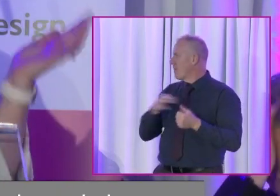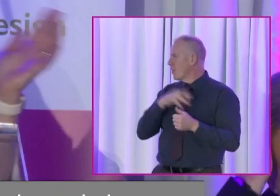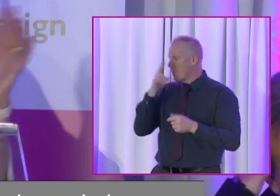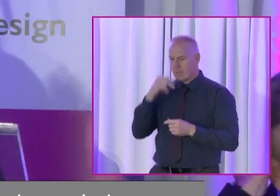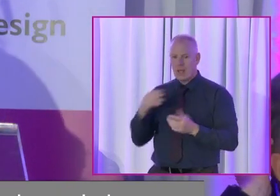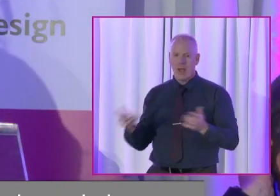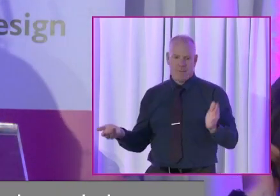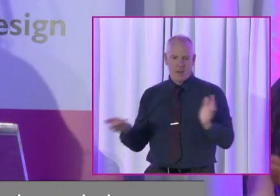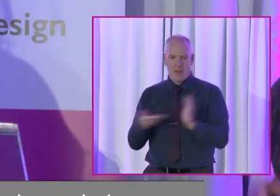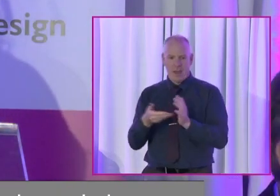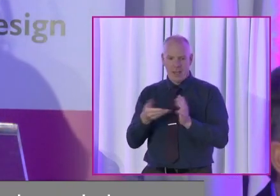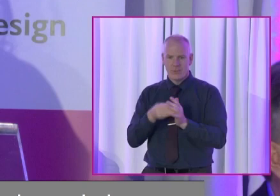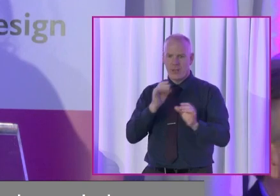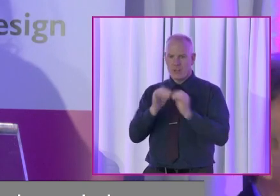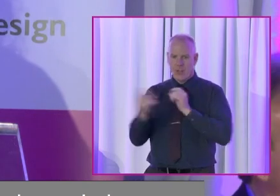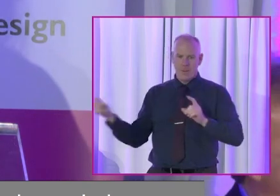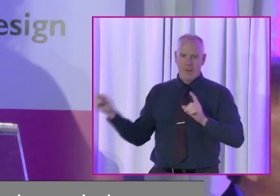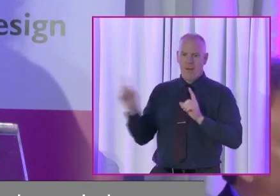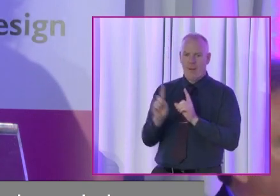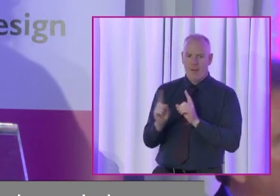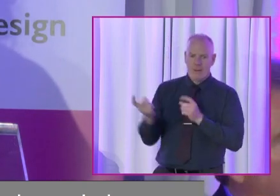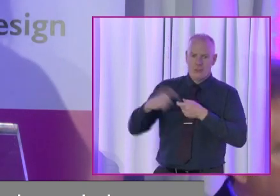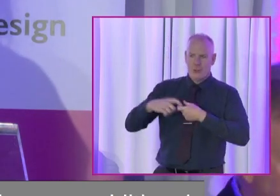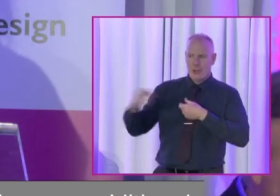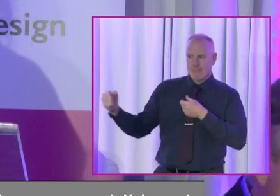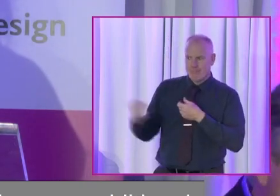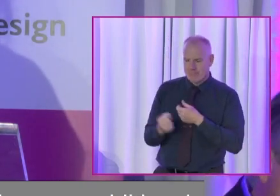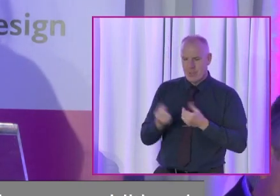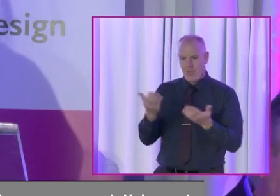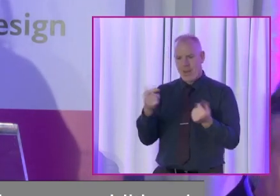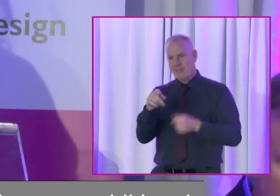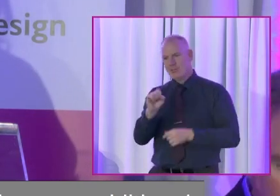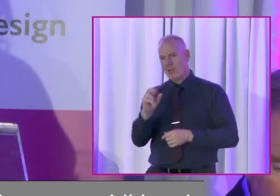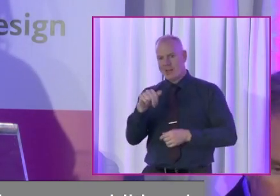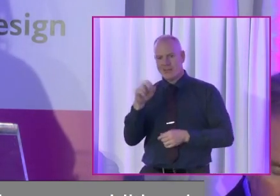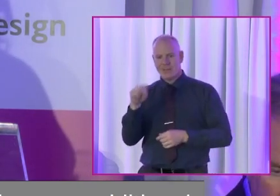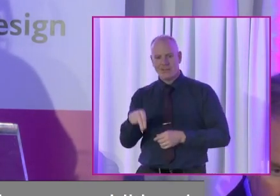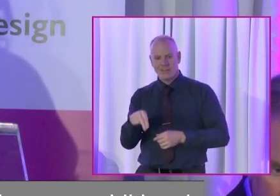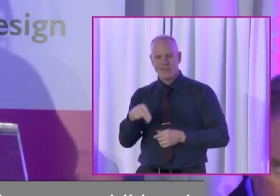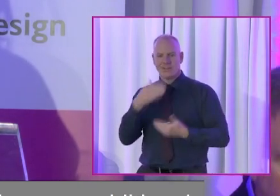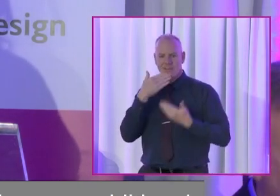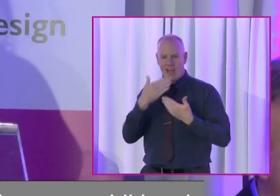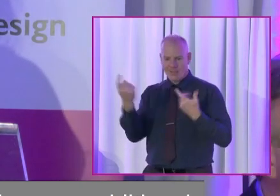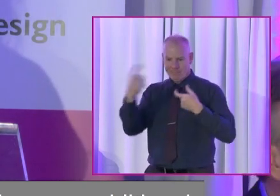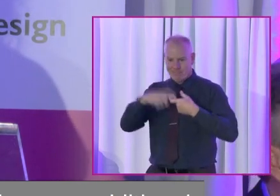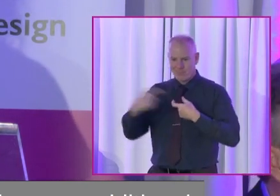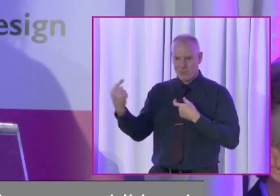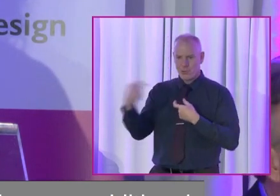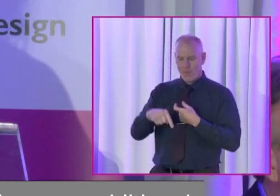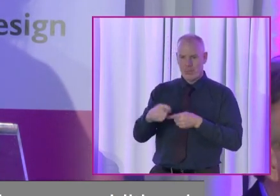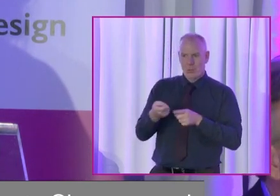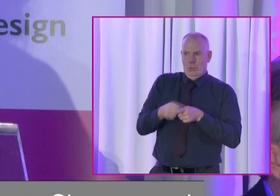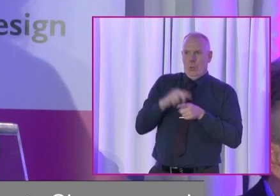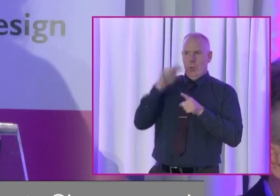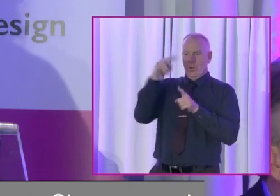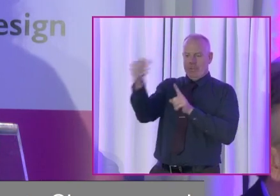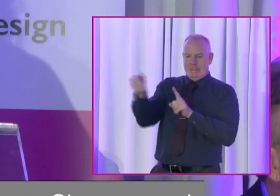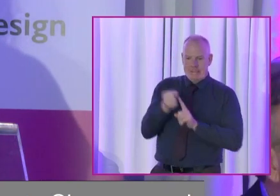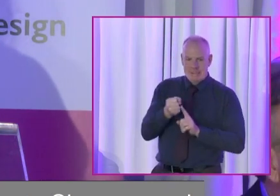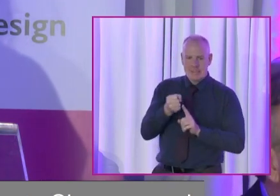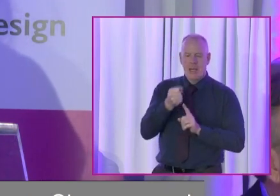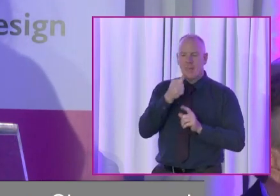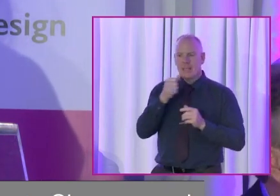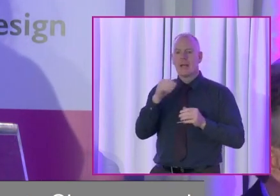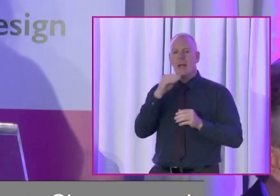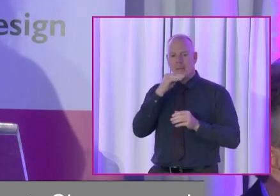an additional ISL interpreter who has just joined us, so welcome to Shannon and thank you very much for coming along at such short notice, but